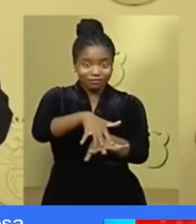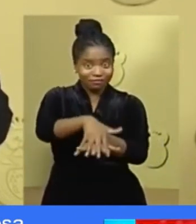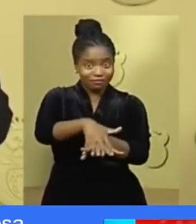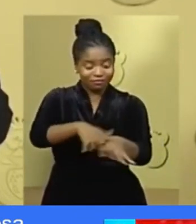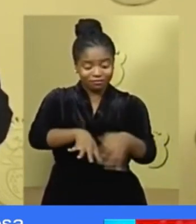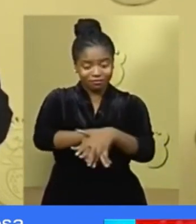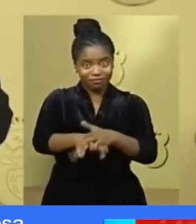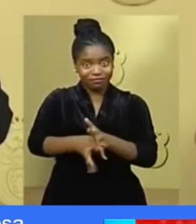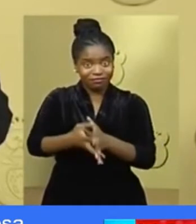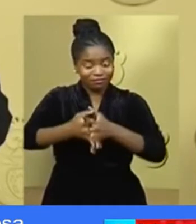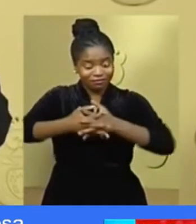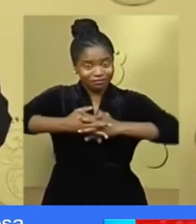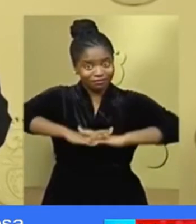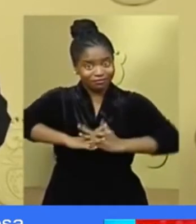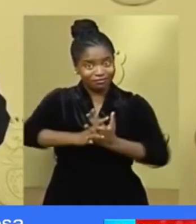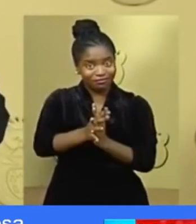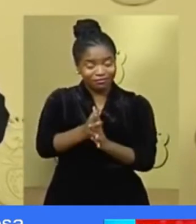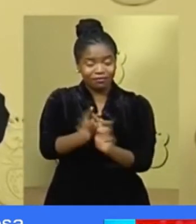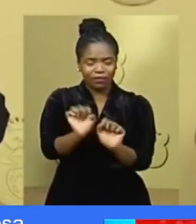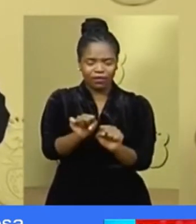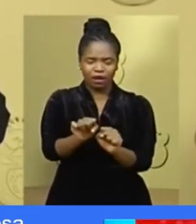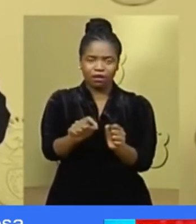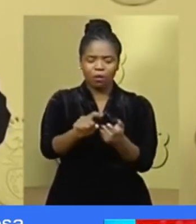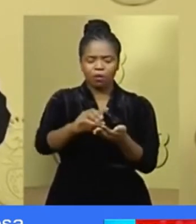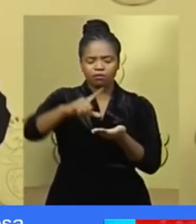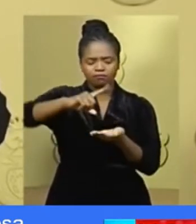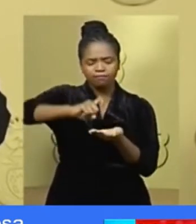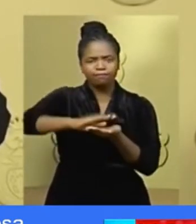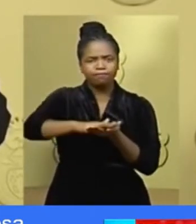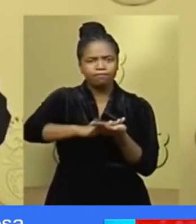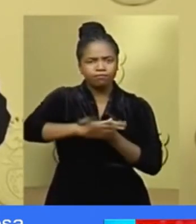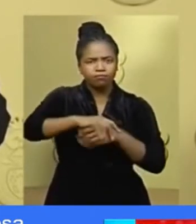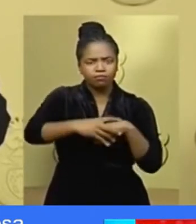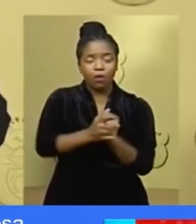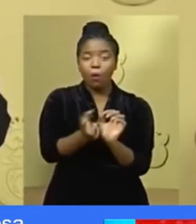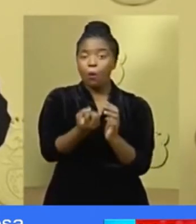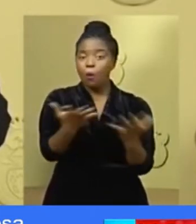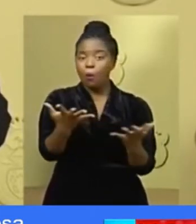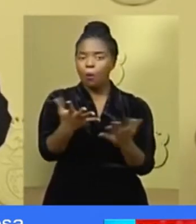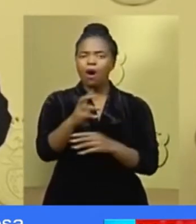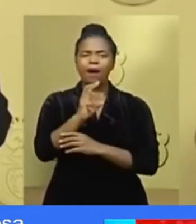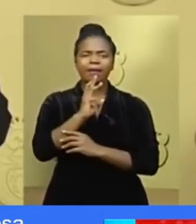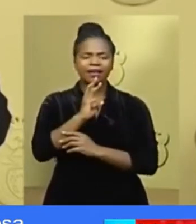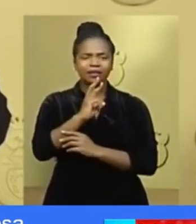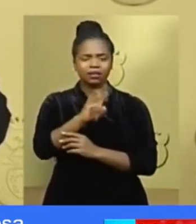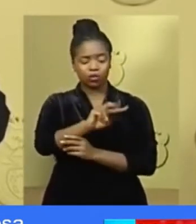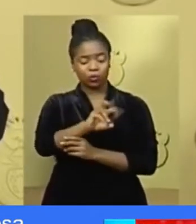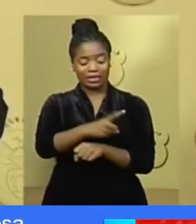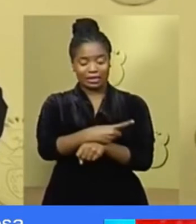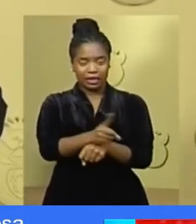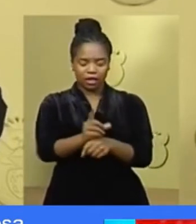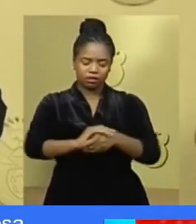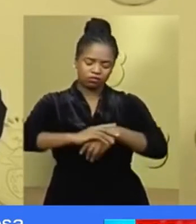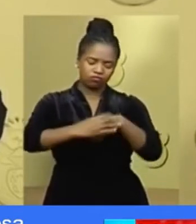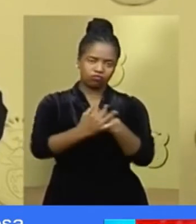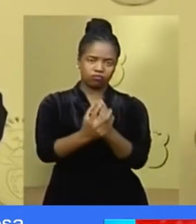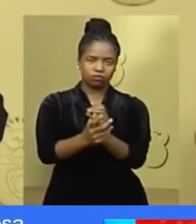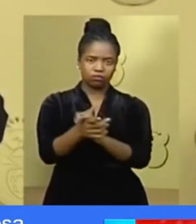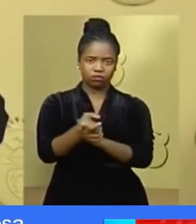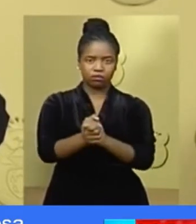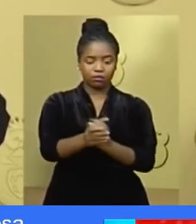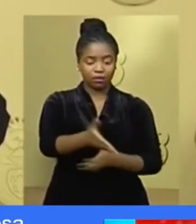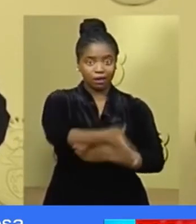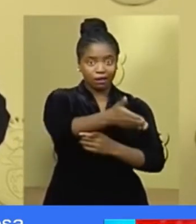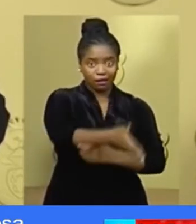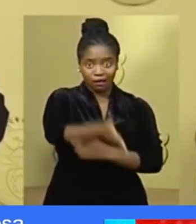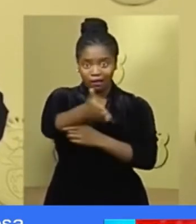with hand sanitizers or soap and water for at least 20 seconds. Stop shaking